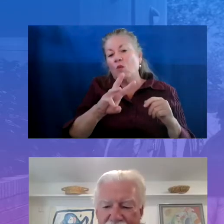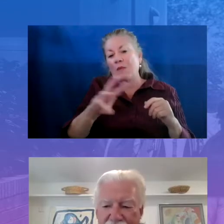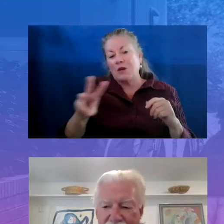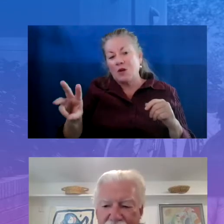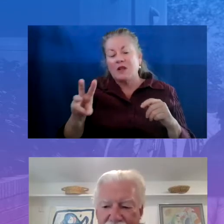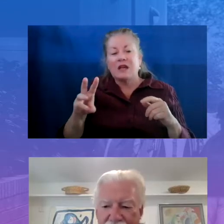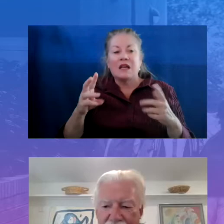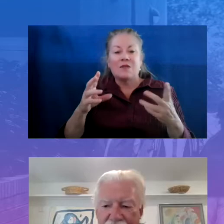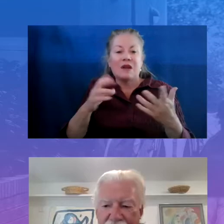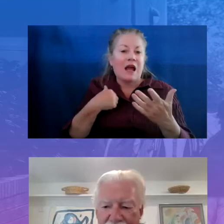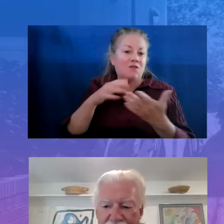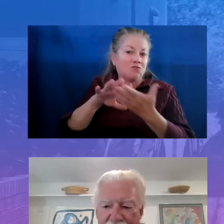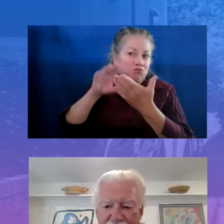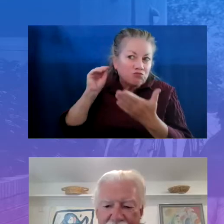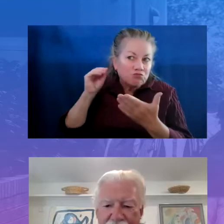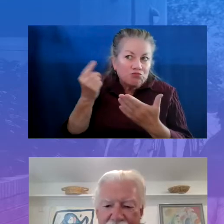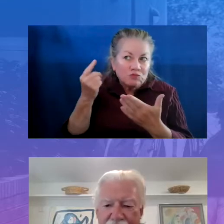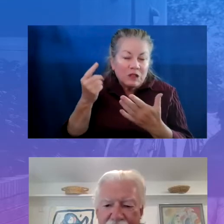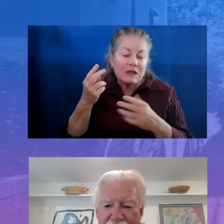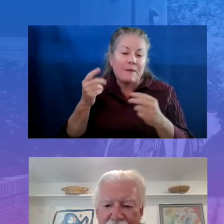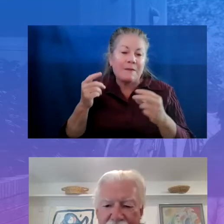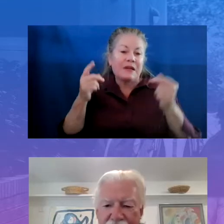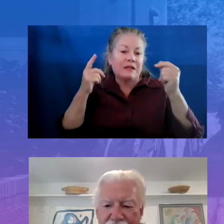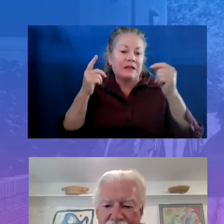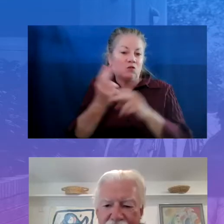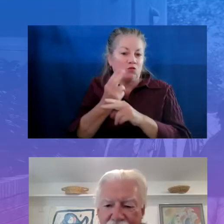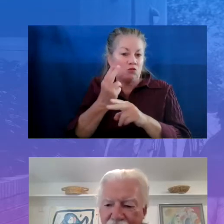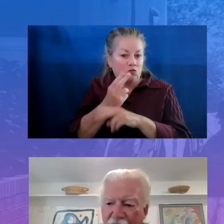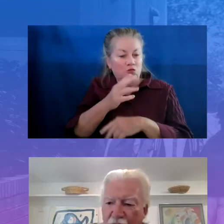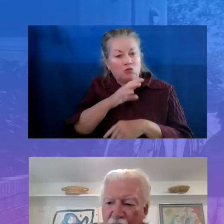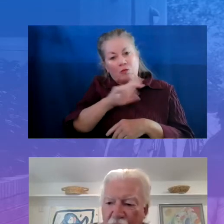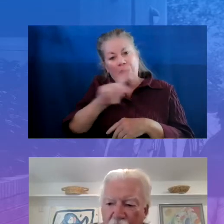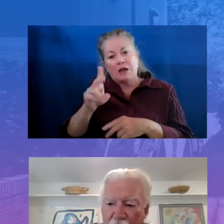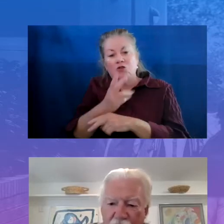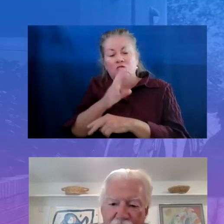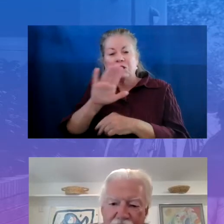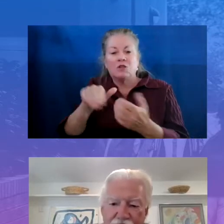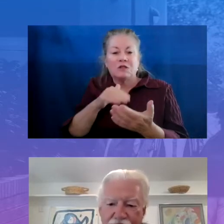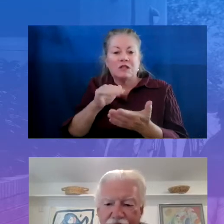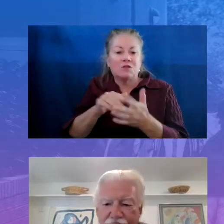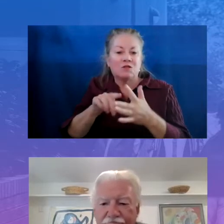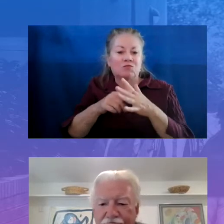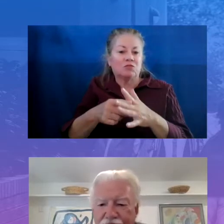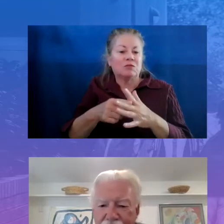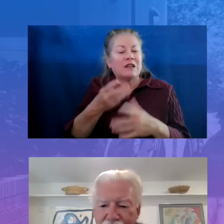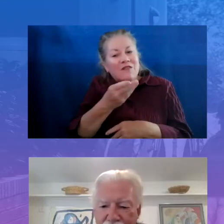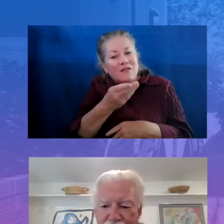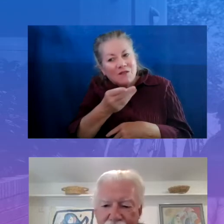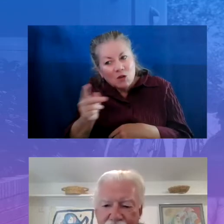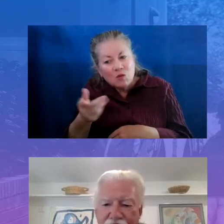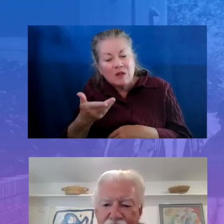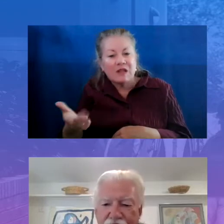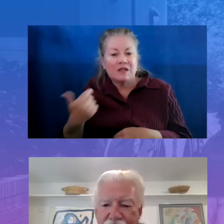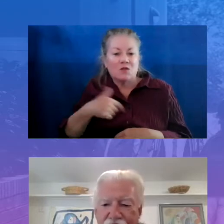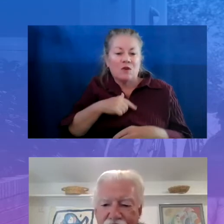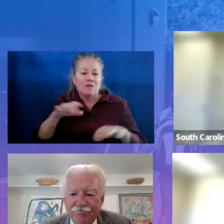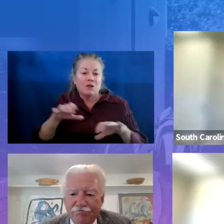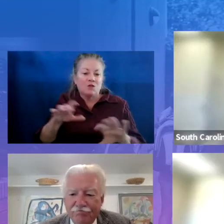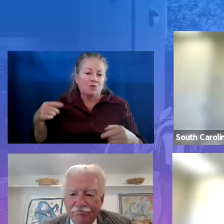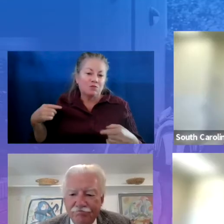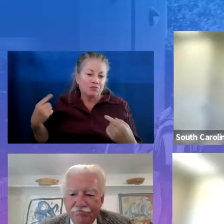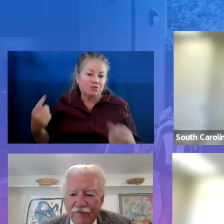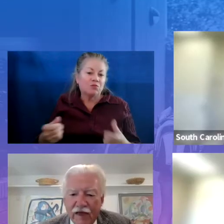immediately go back to their centers and begin implementing. So those are just a few of the things that we've been doing in conjunction with the After-School Alliance.